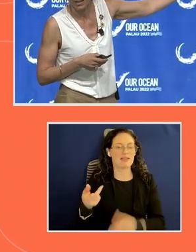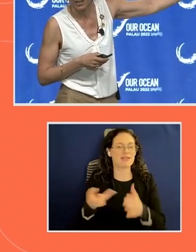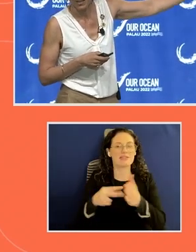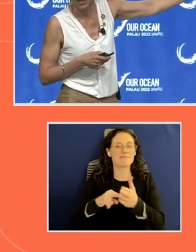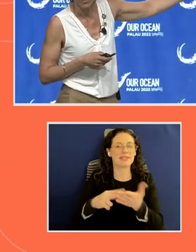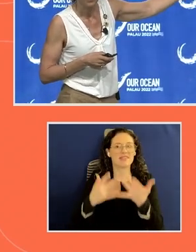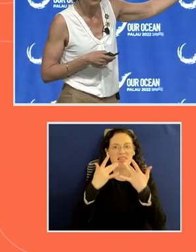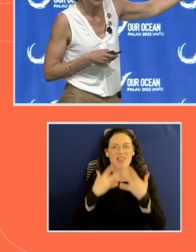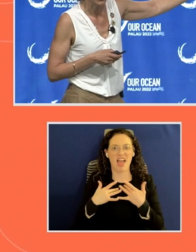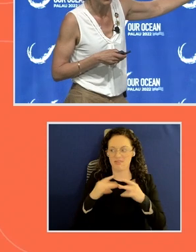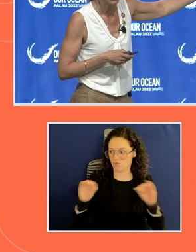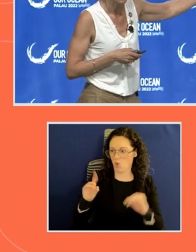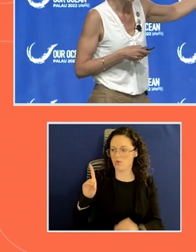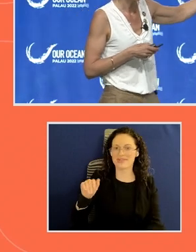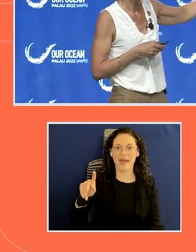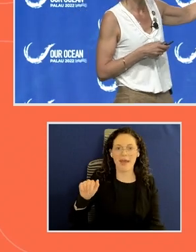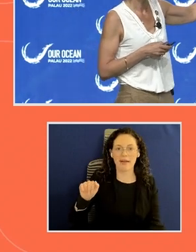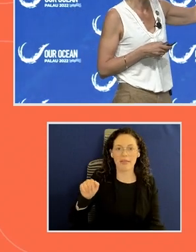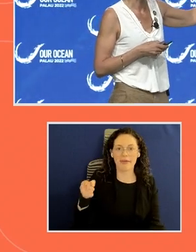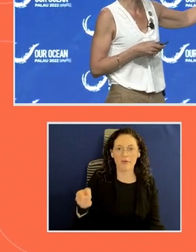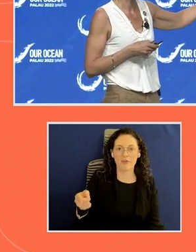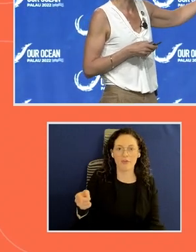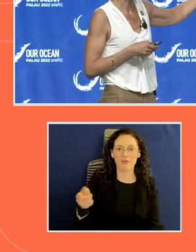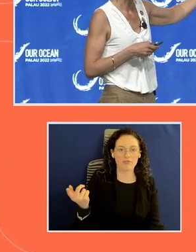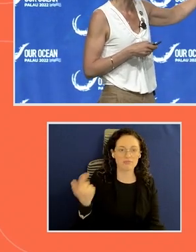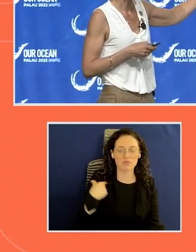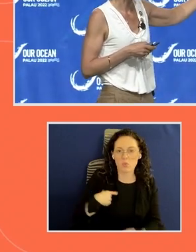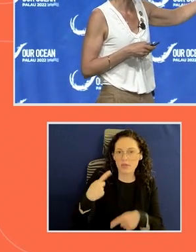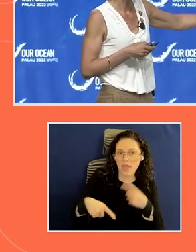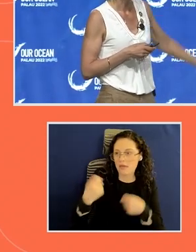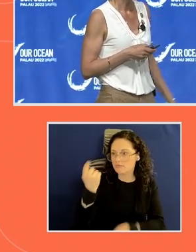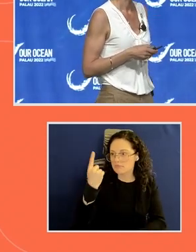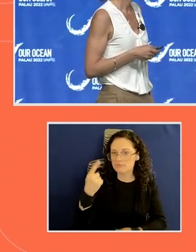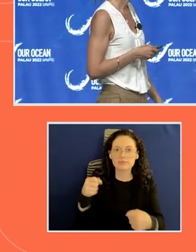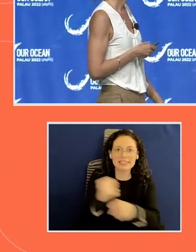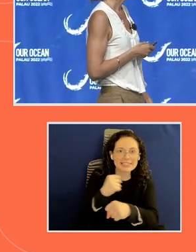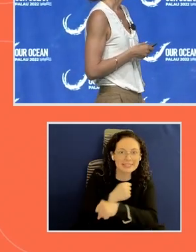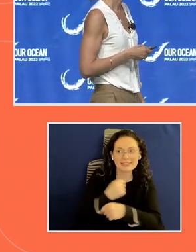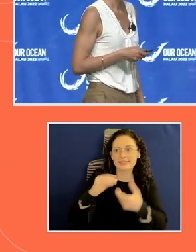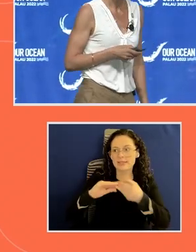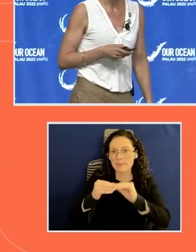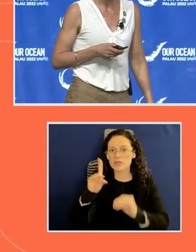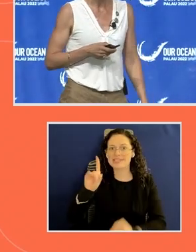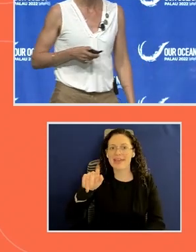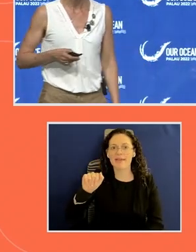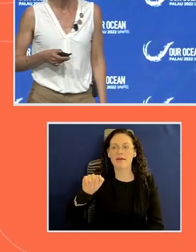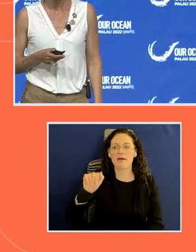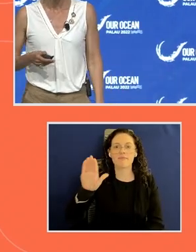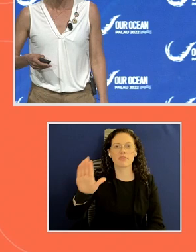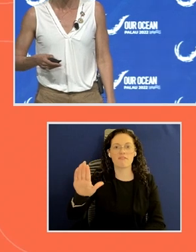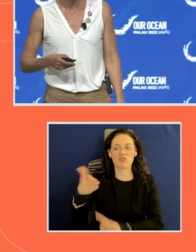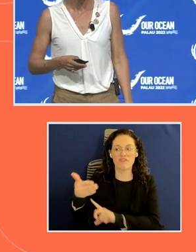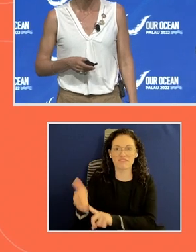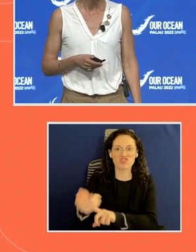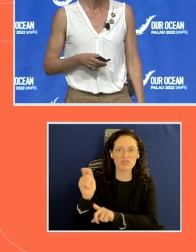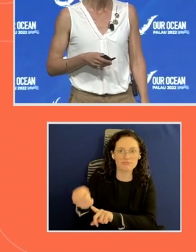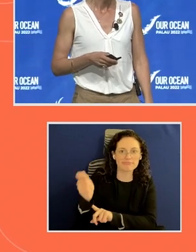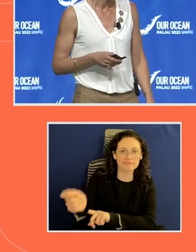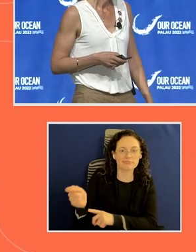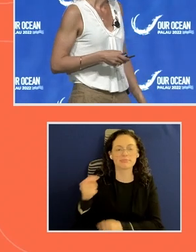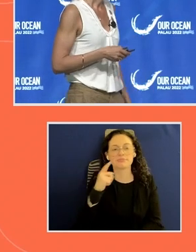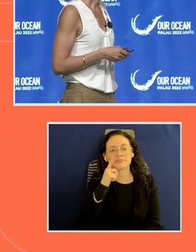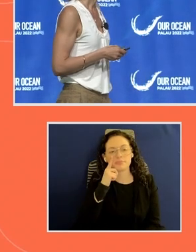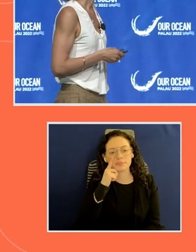even understand the status of those fisheries and aquaculture operations. So that's also an important limiting factor that we want to be aware of.